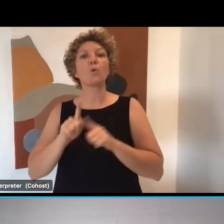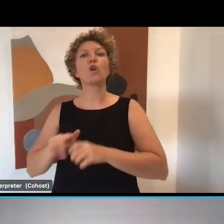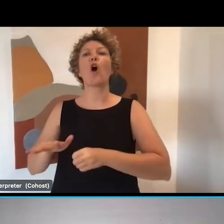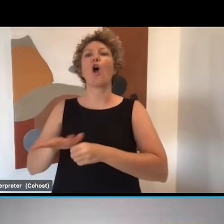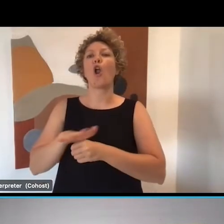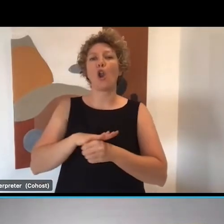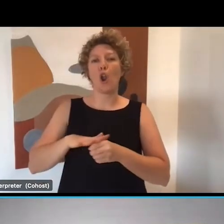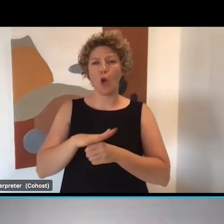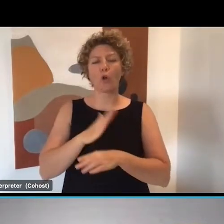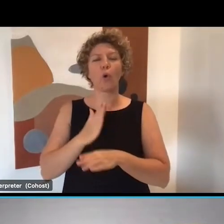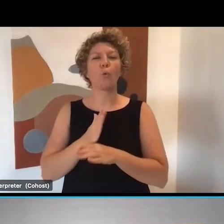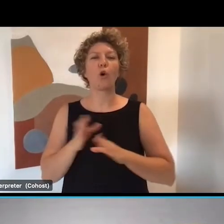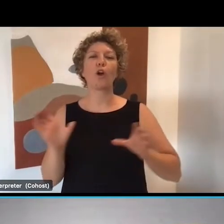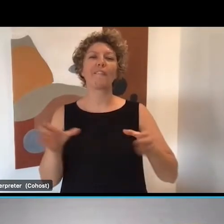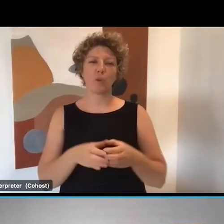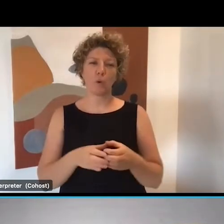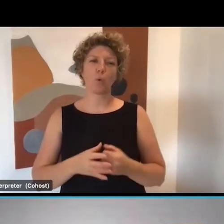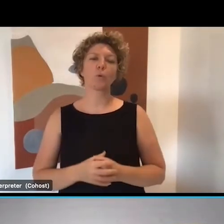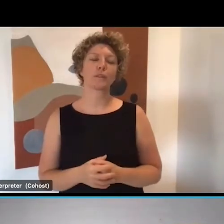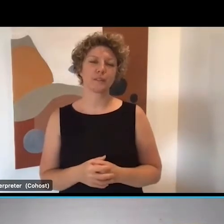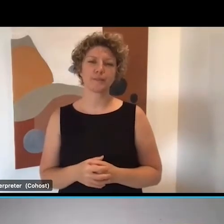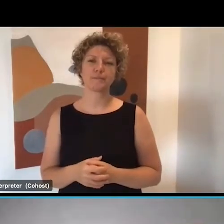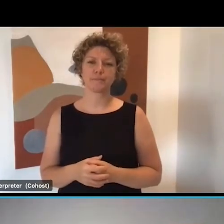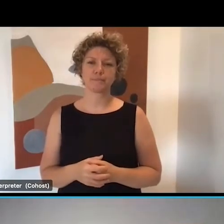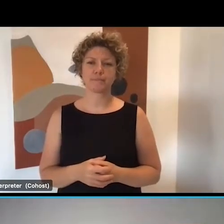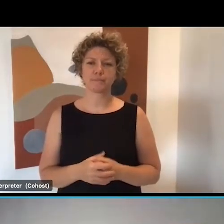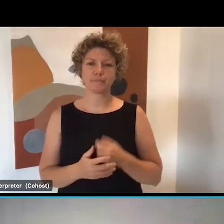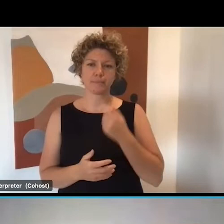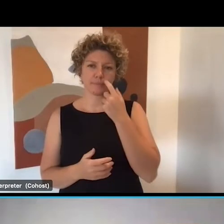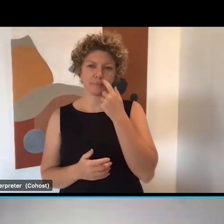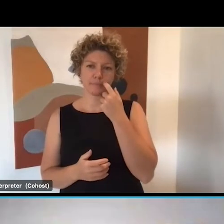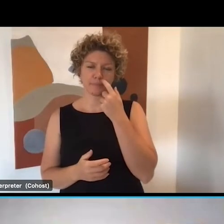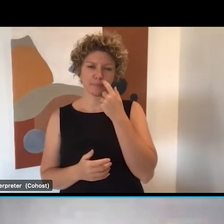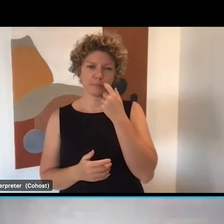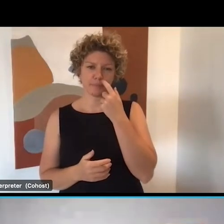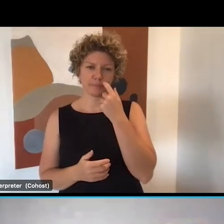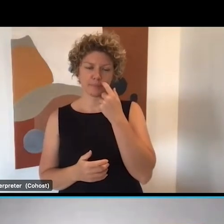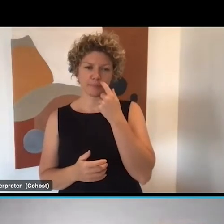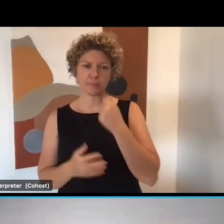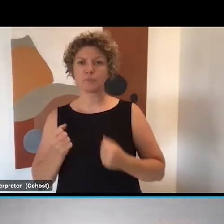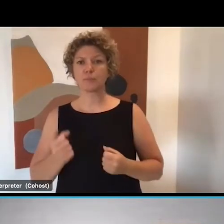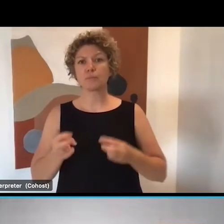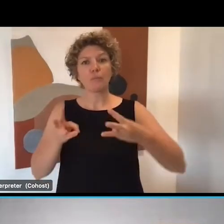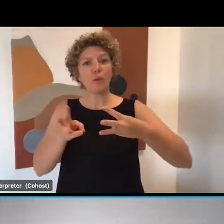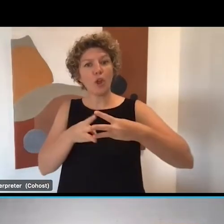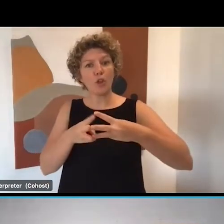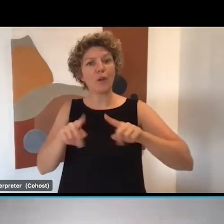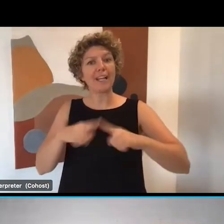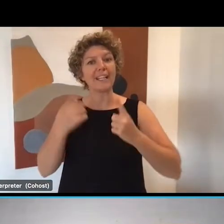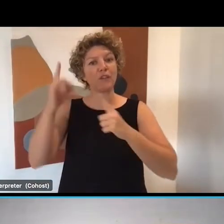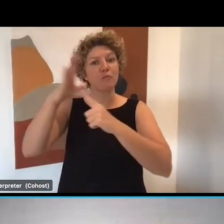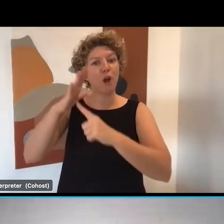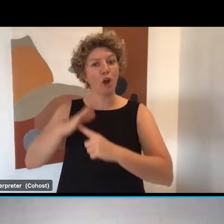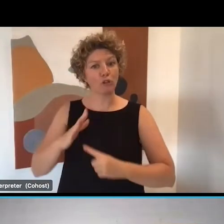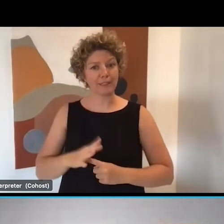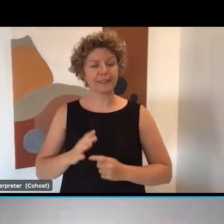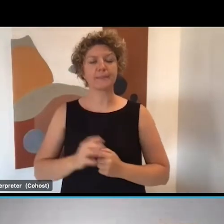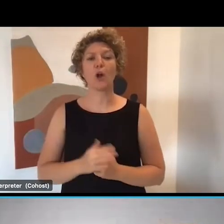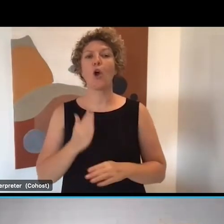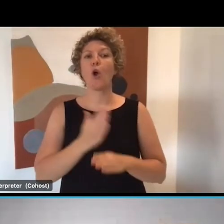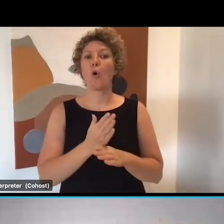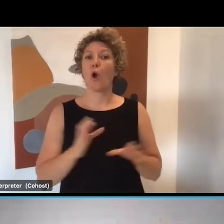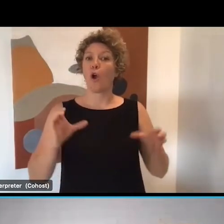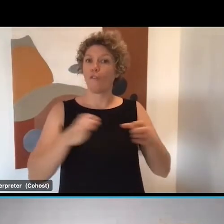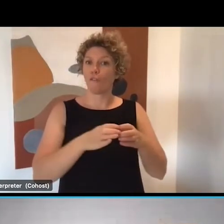care workforce regional coordinators in South Australia. We developed three main priorities, workforce development, which includes